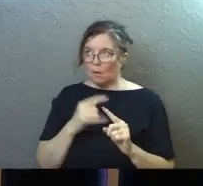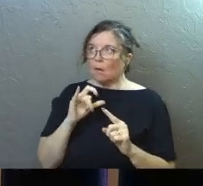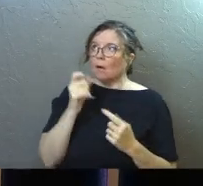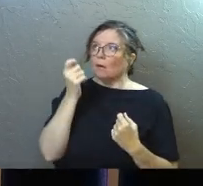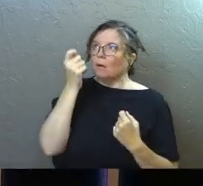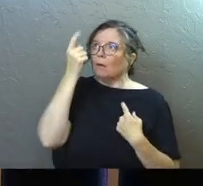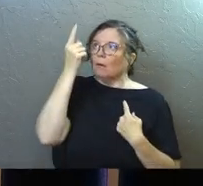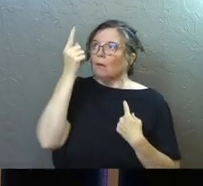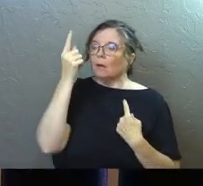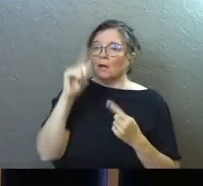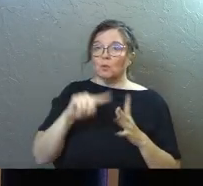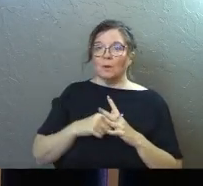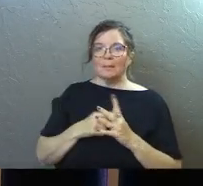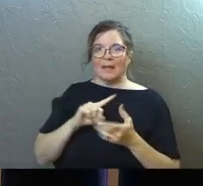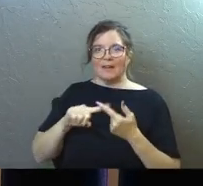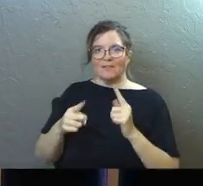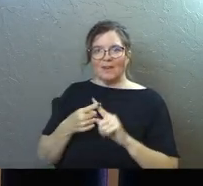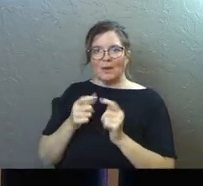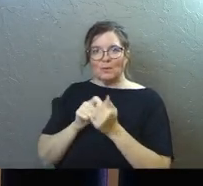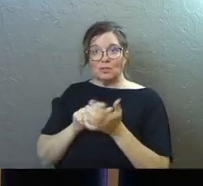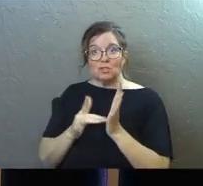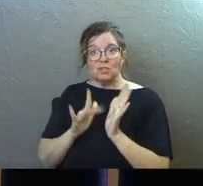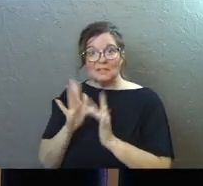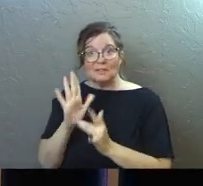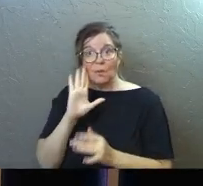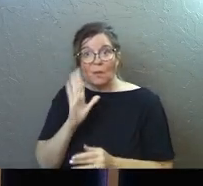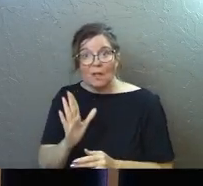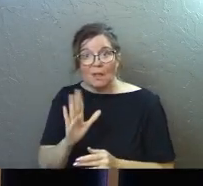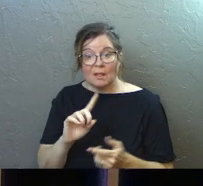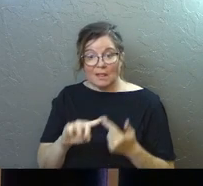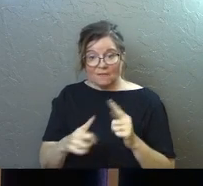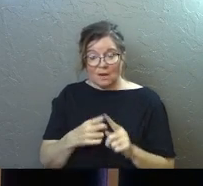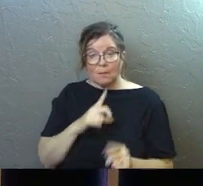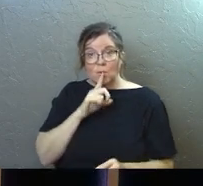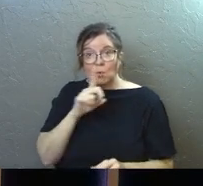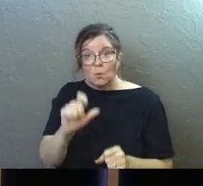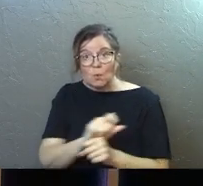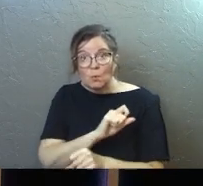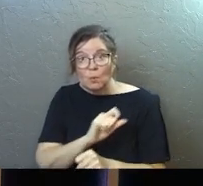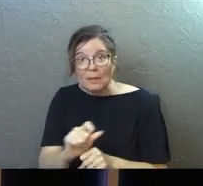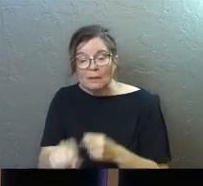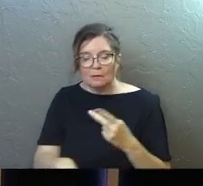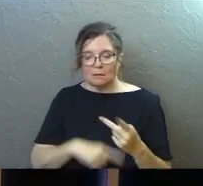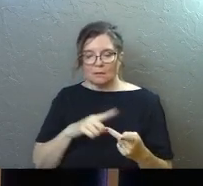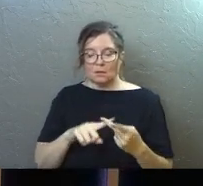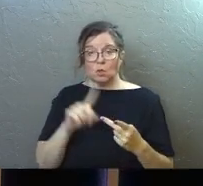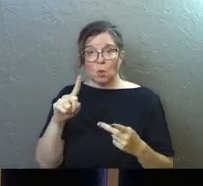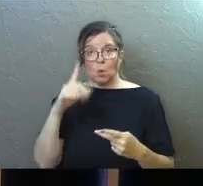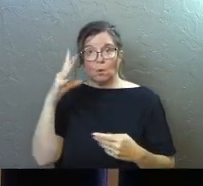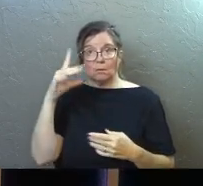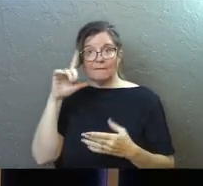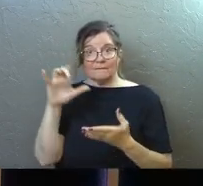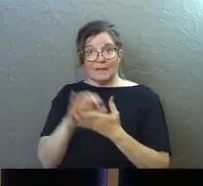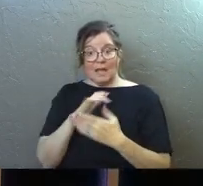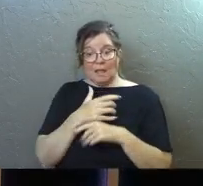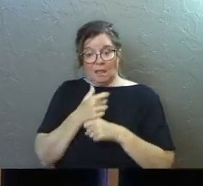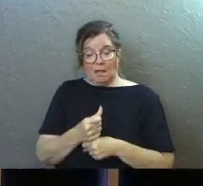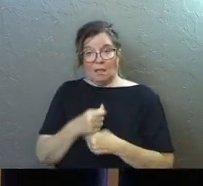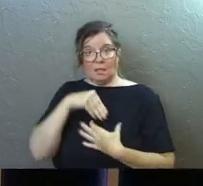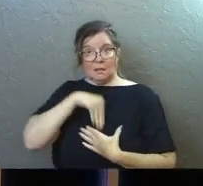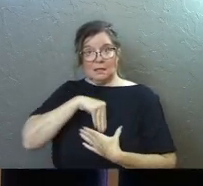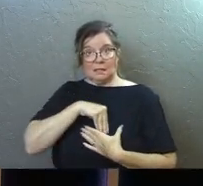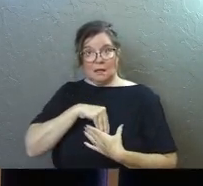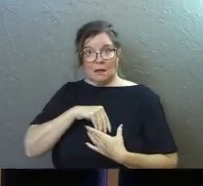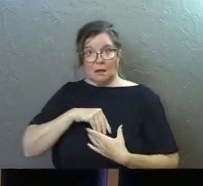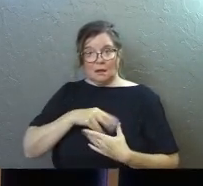begin an actual friendship with Jesus. That friendship's going to be real. That friendship is going to build your faith. It's going to change your